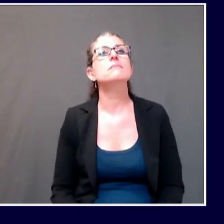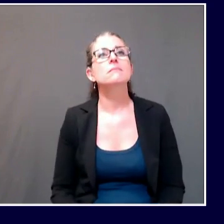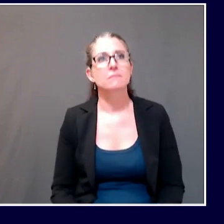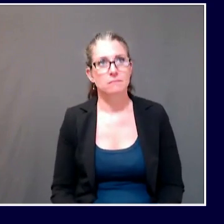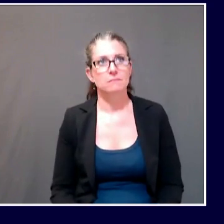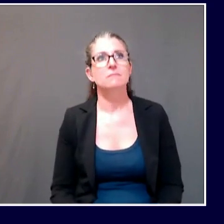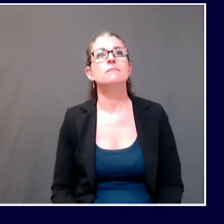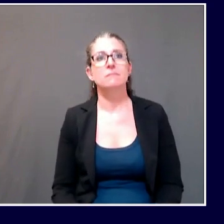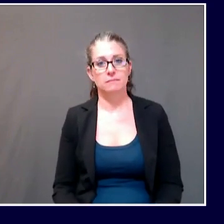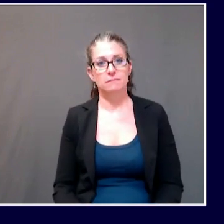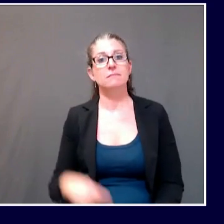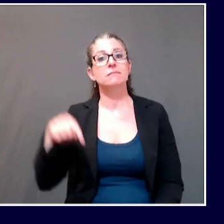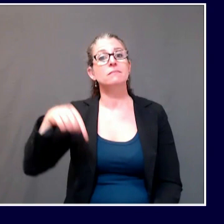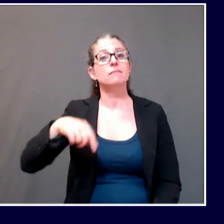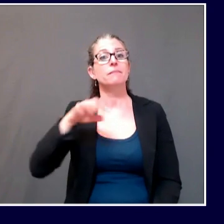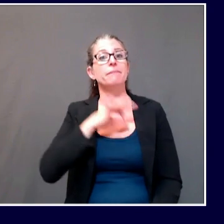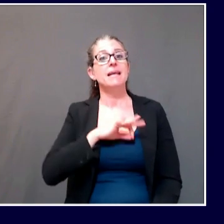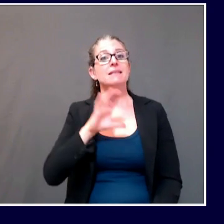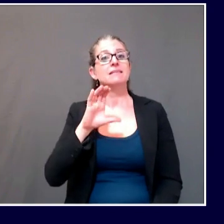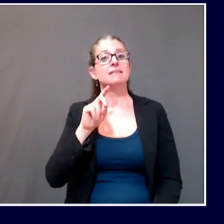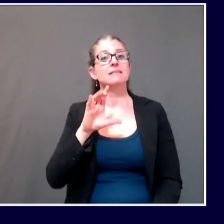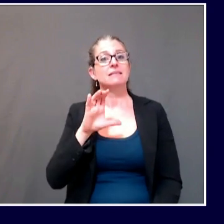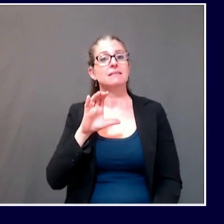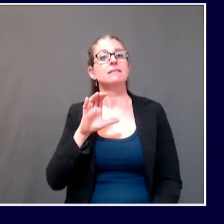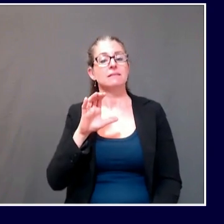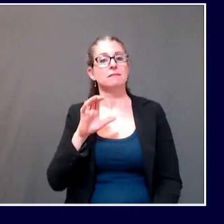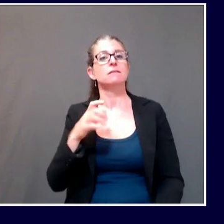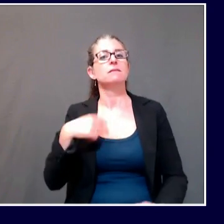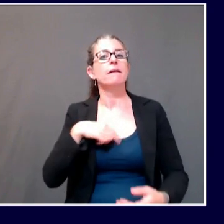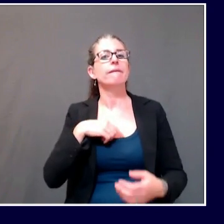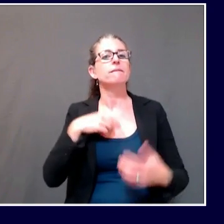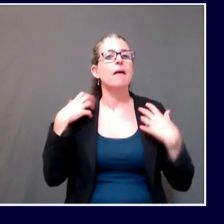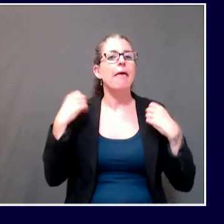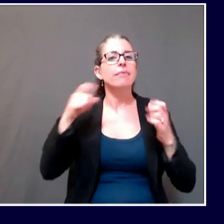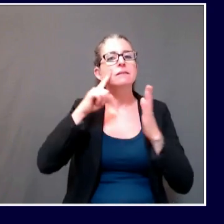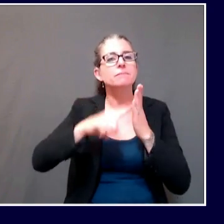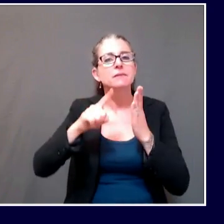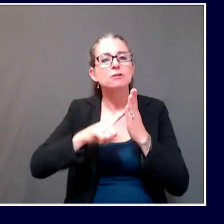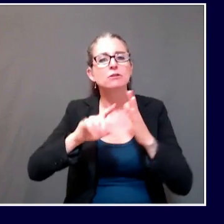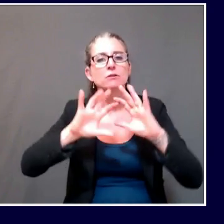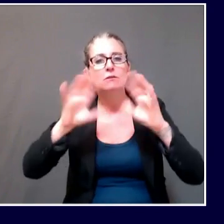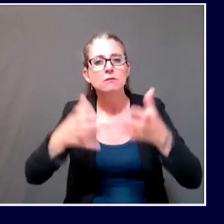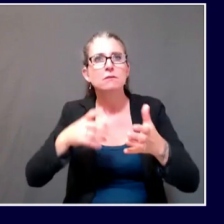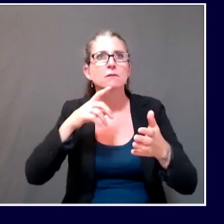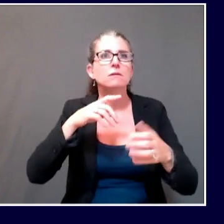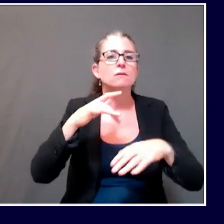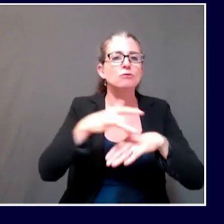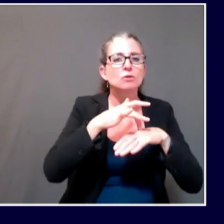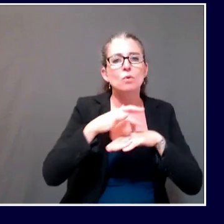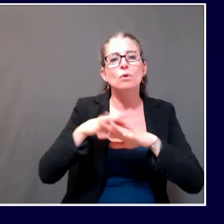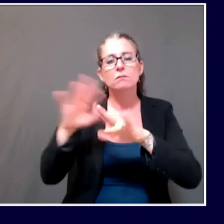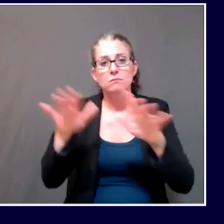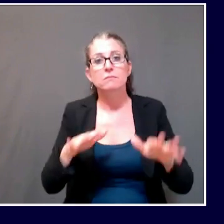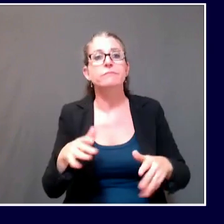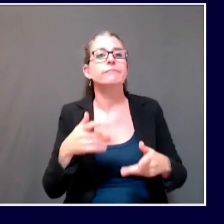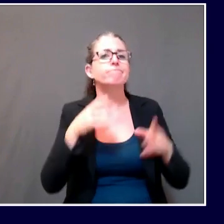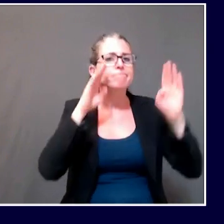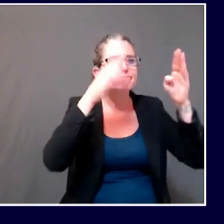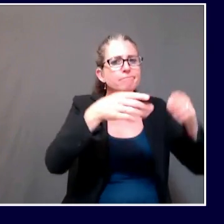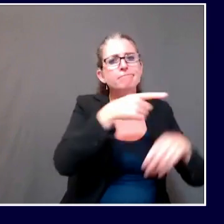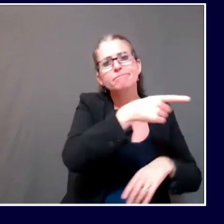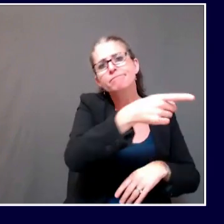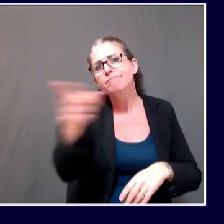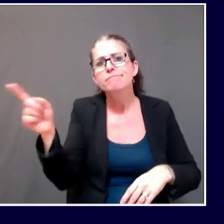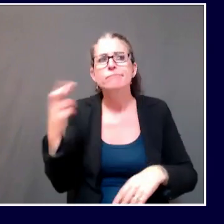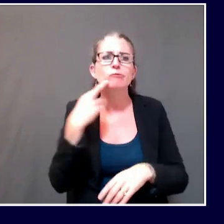inspection program, which oversees things like restaurants, gathering places of this nature, the first step in our process of